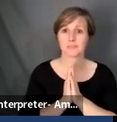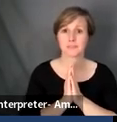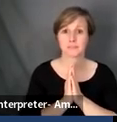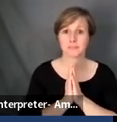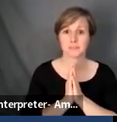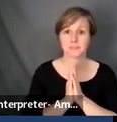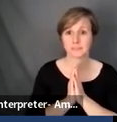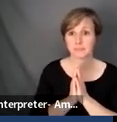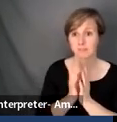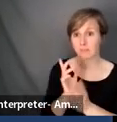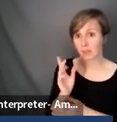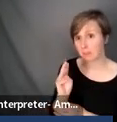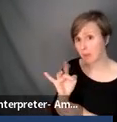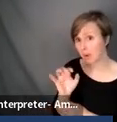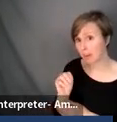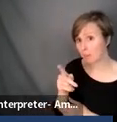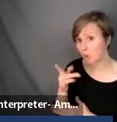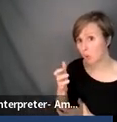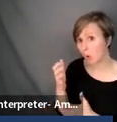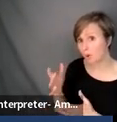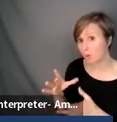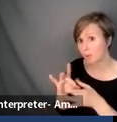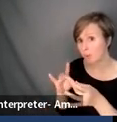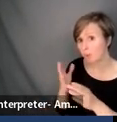Did you have anything, Miriam, before I jump in?